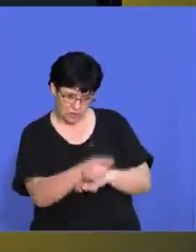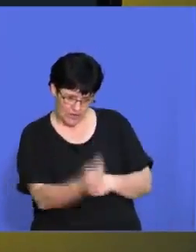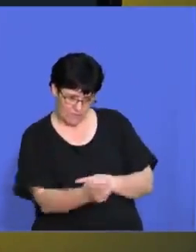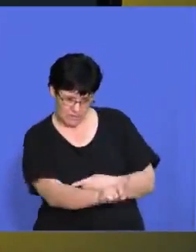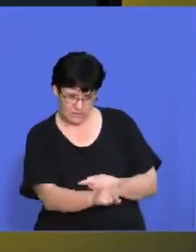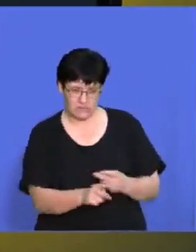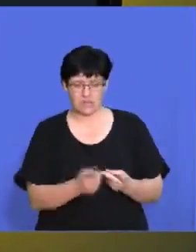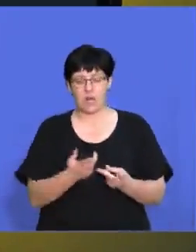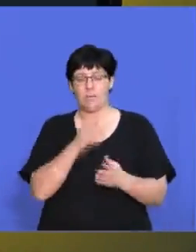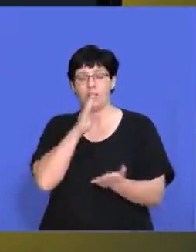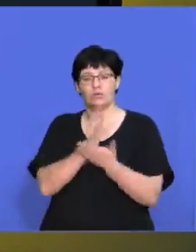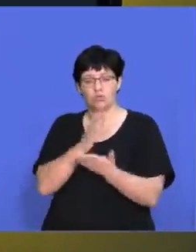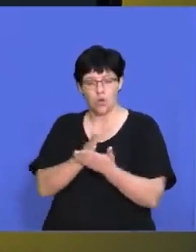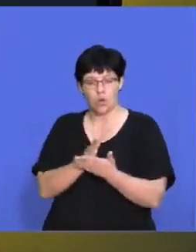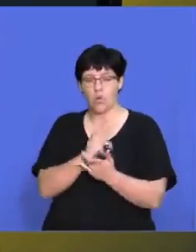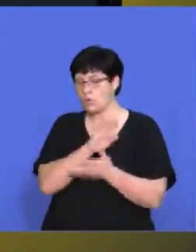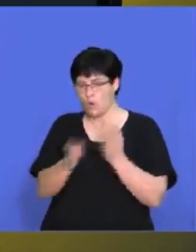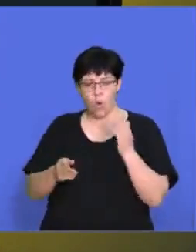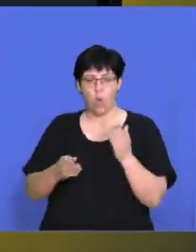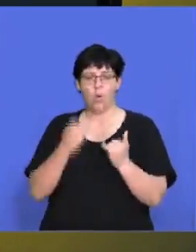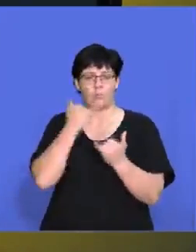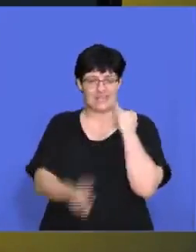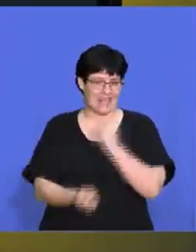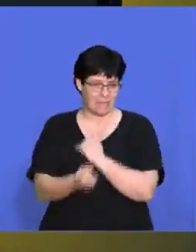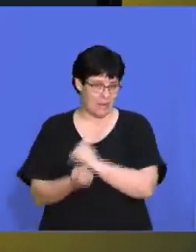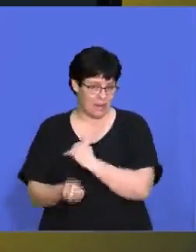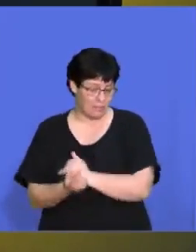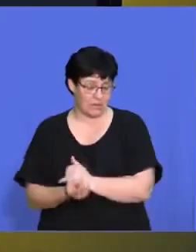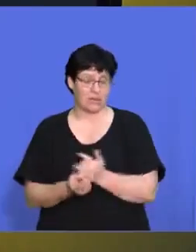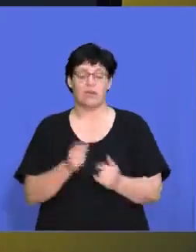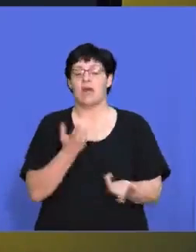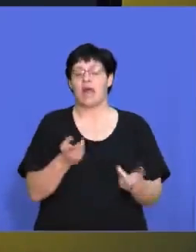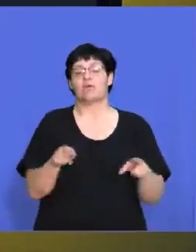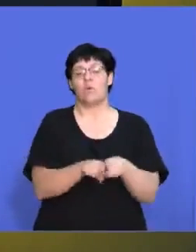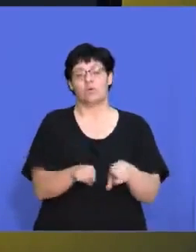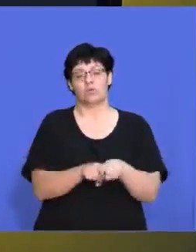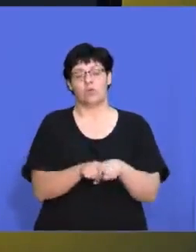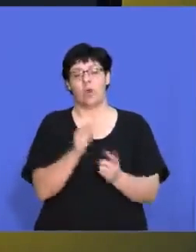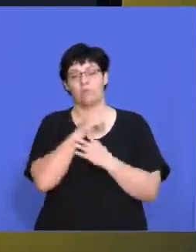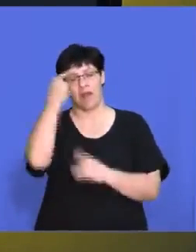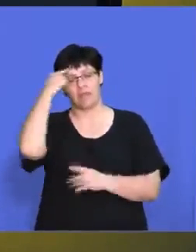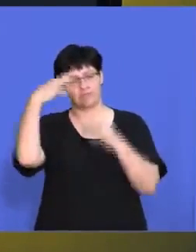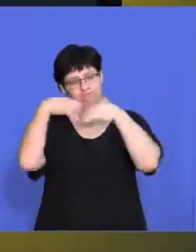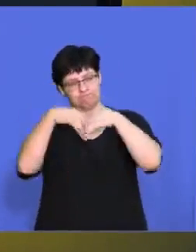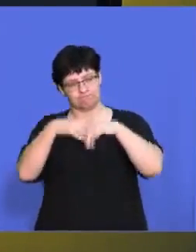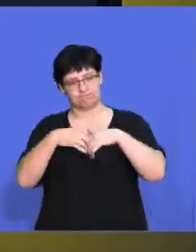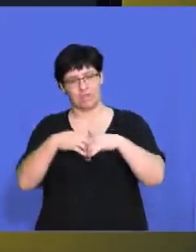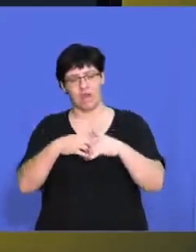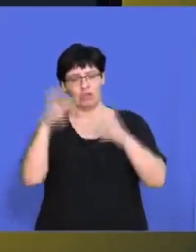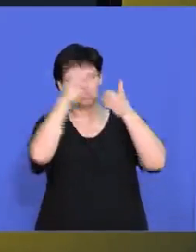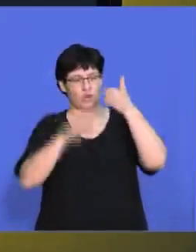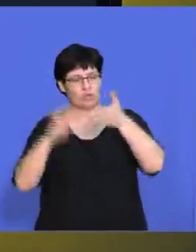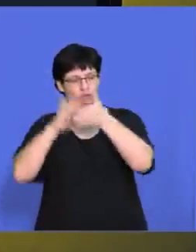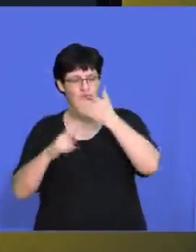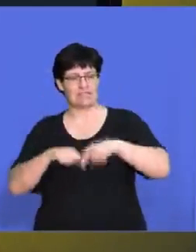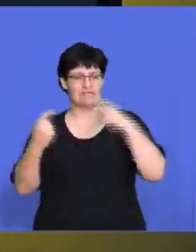we do to ensure that we don't fall into any holes and make sure that we've thought of all the possible scenarios that that